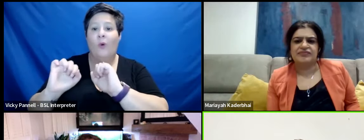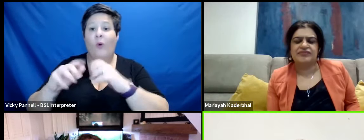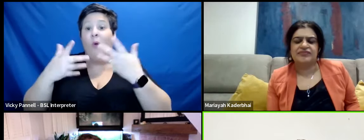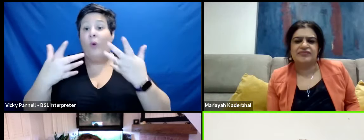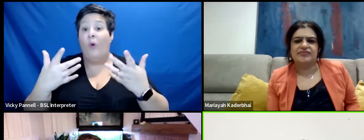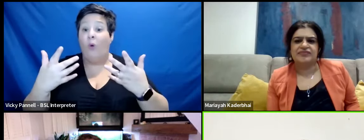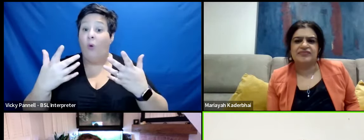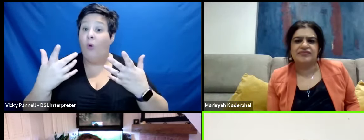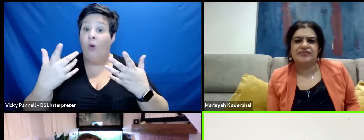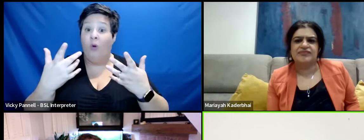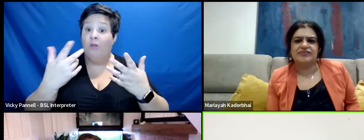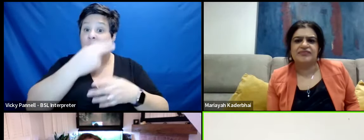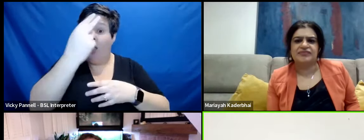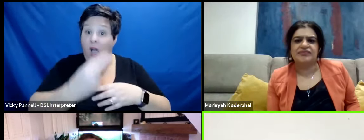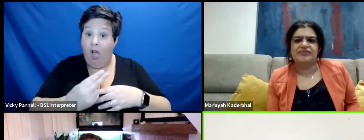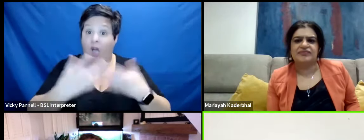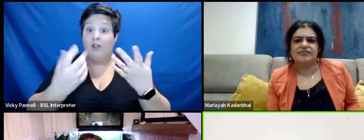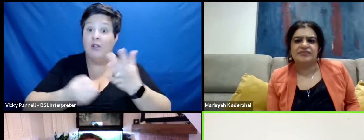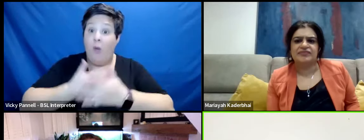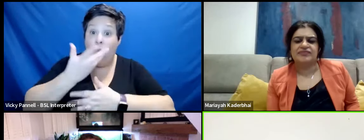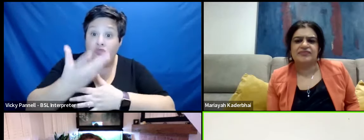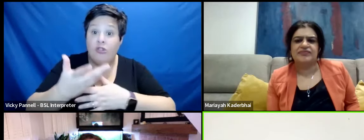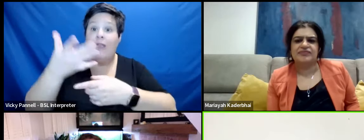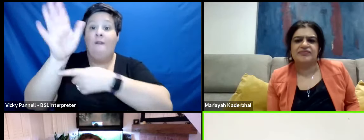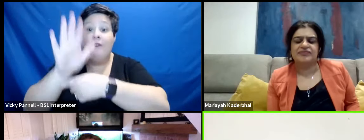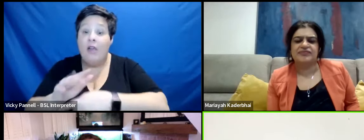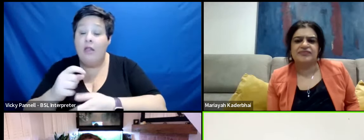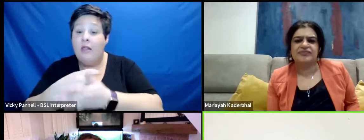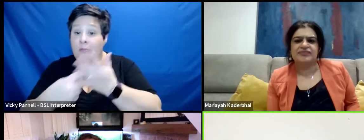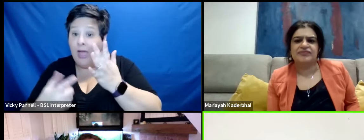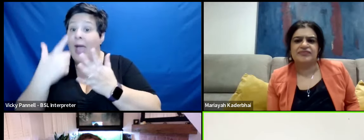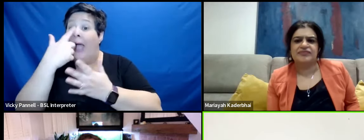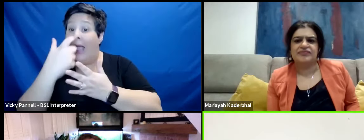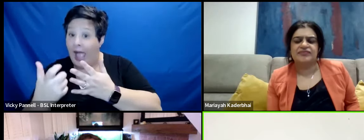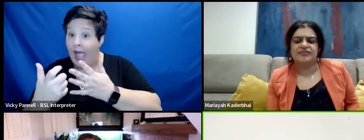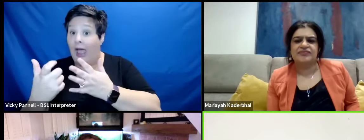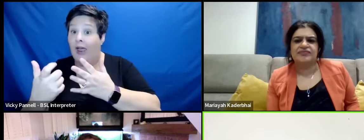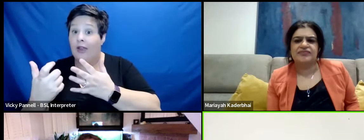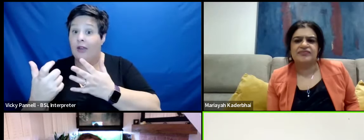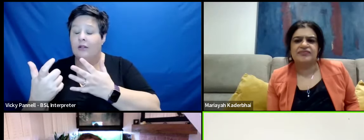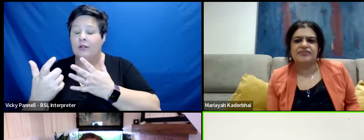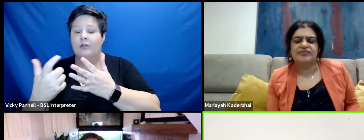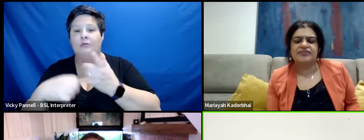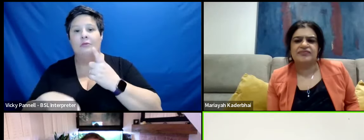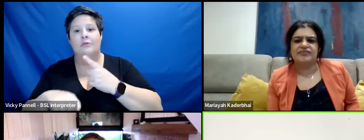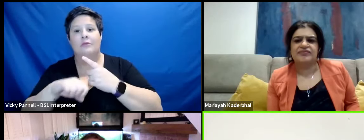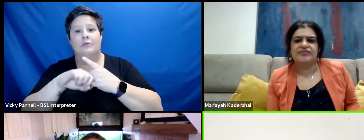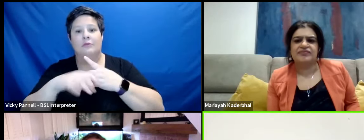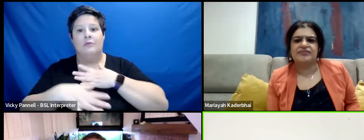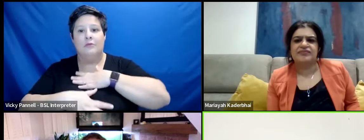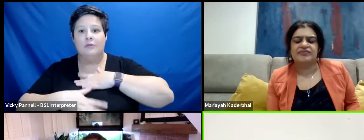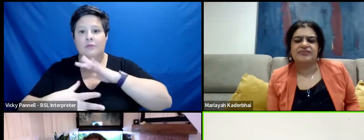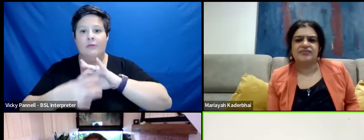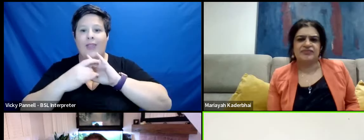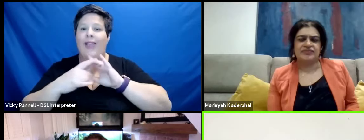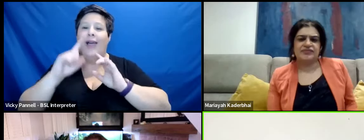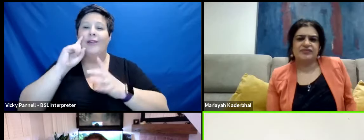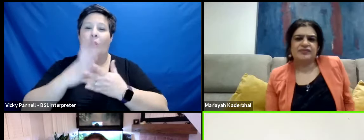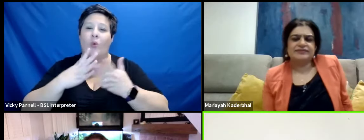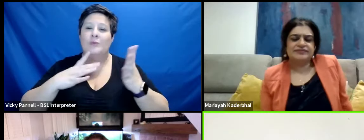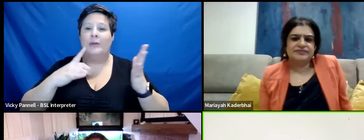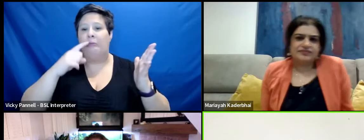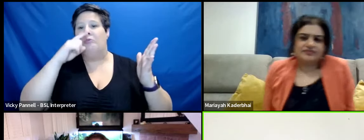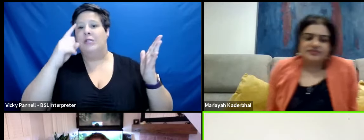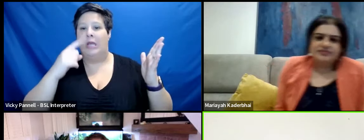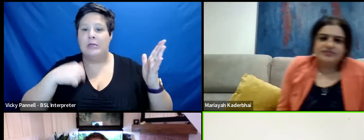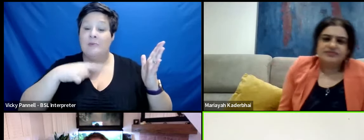it's a piece of piece of art or poetry or film could sometimes do that it can I really do believe that again without sounding too pretentious I just